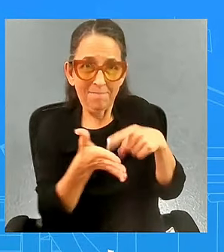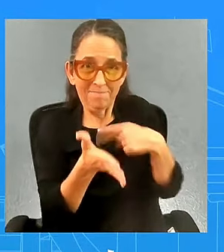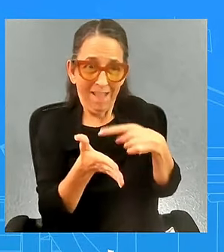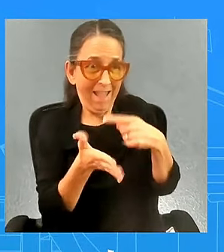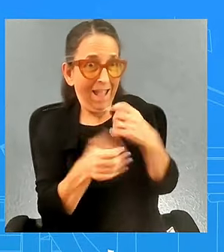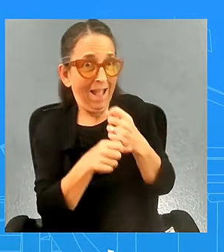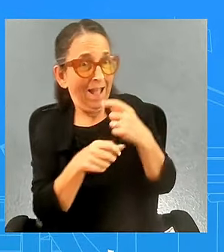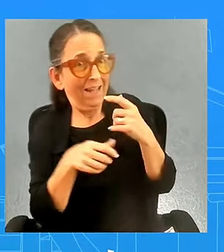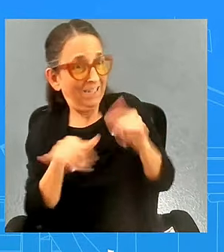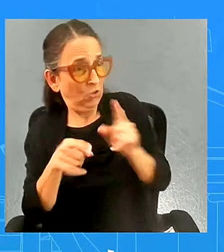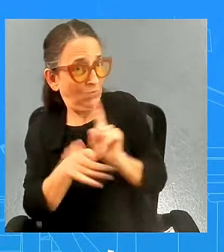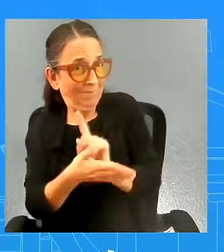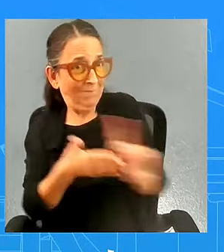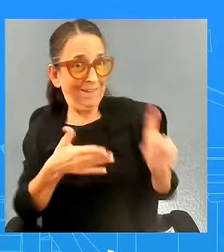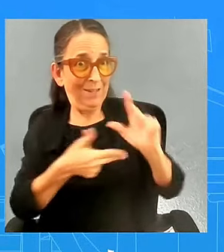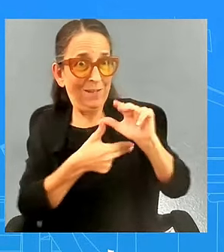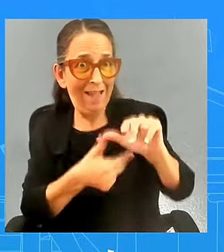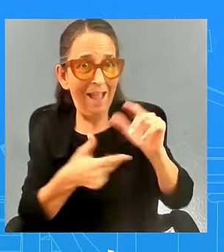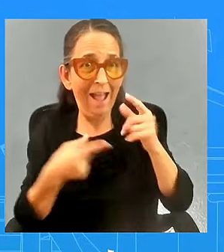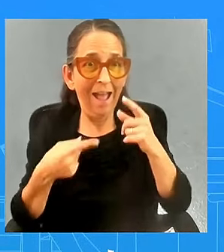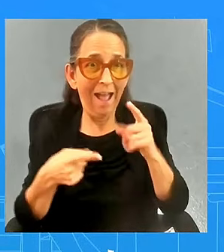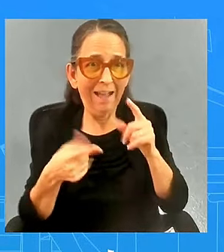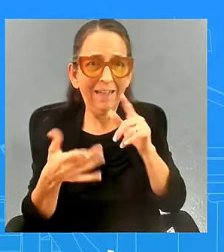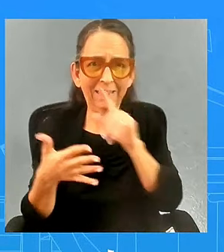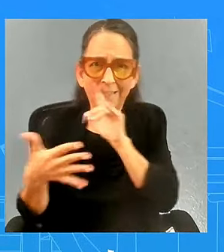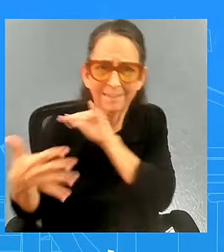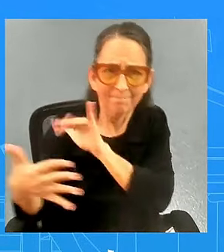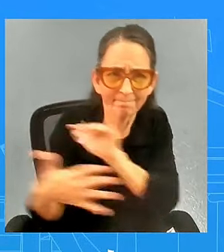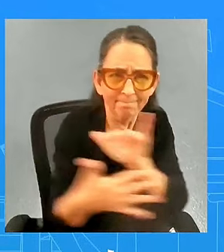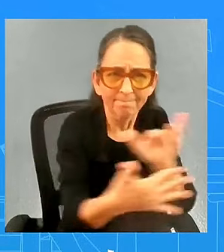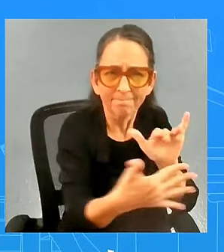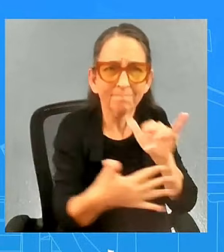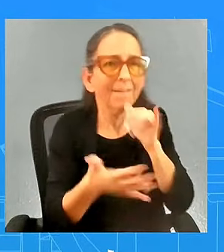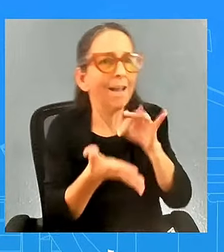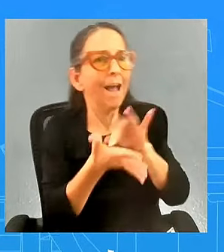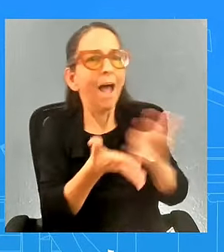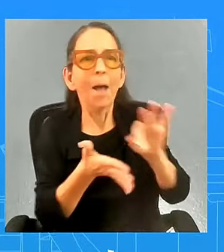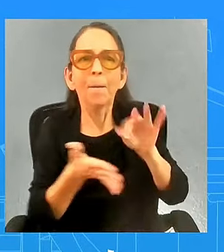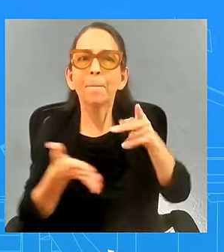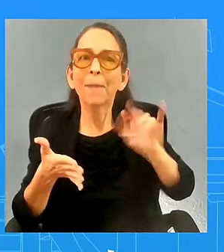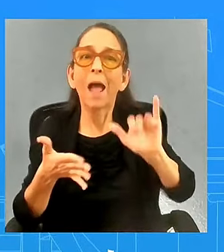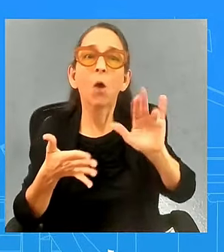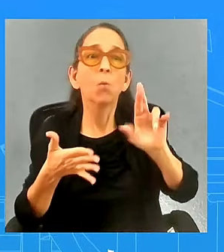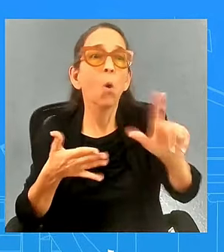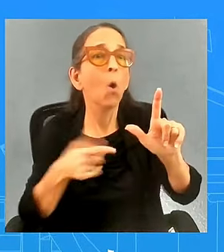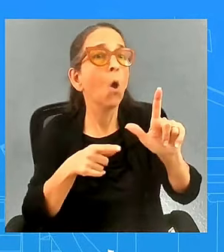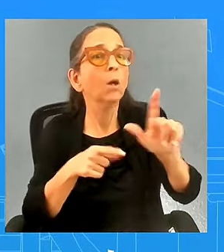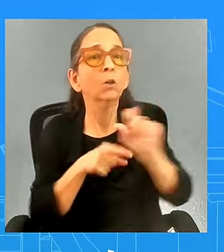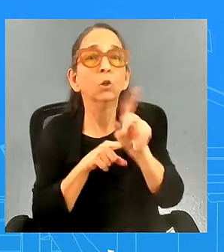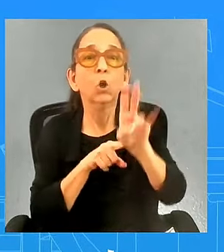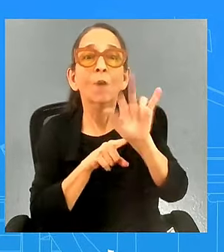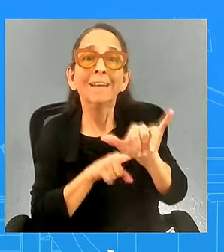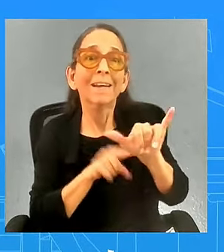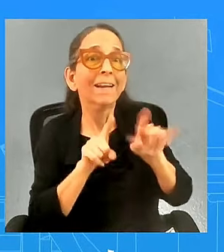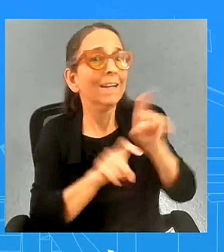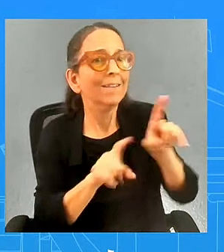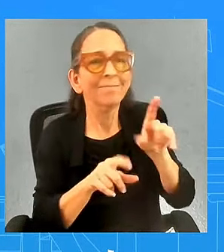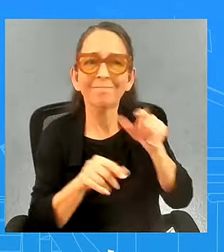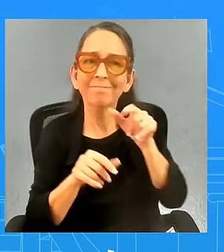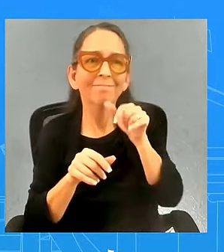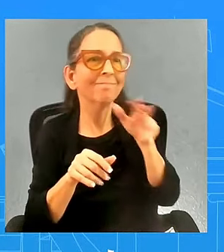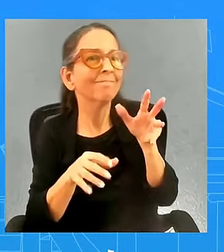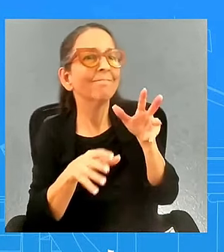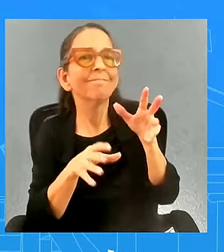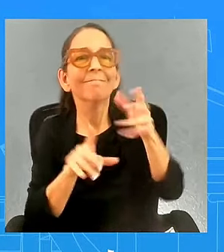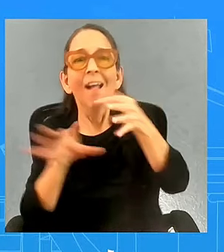was fielded you're not going to be counted in the payroll survey now i don't want to get into dizzying uh weeds about this